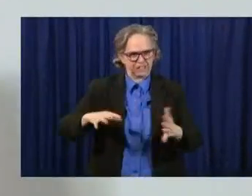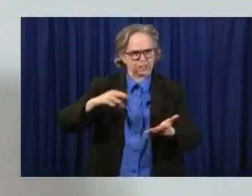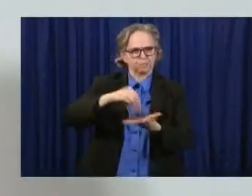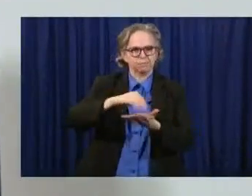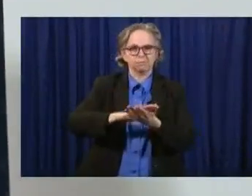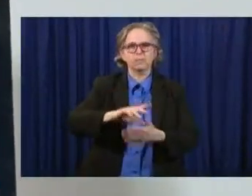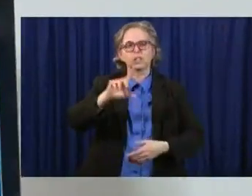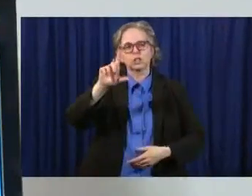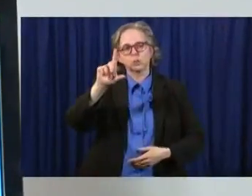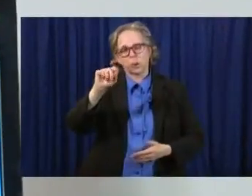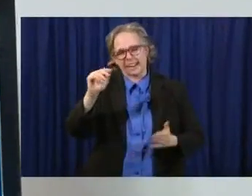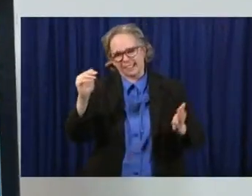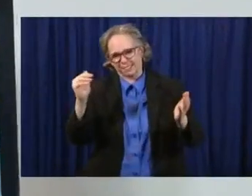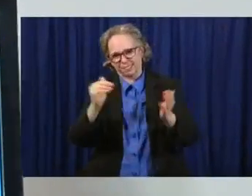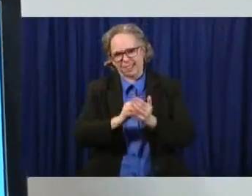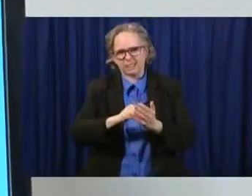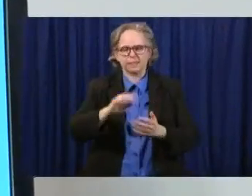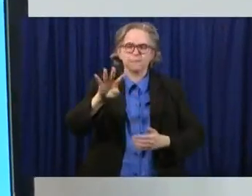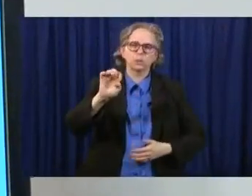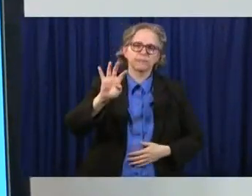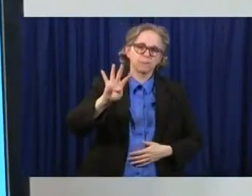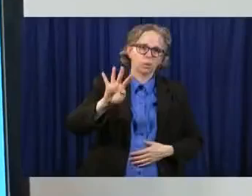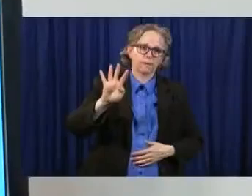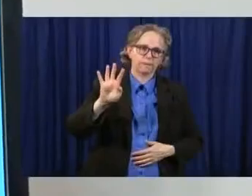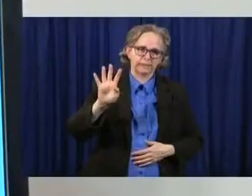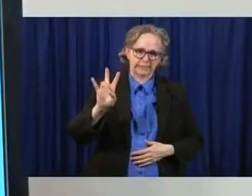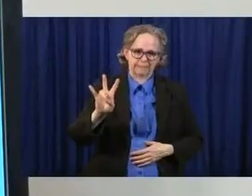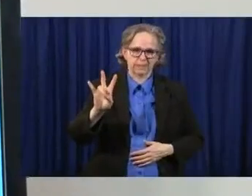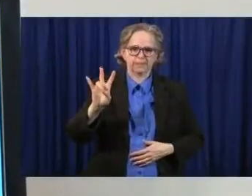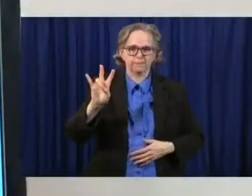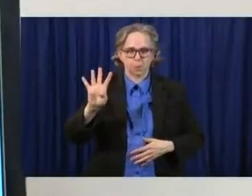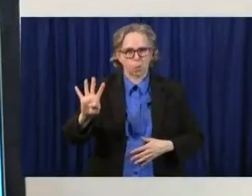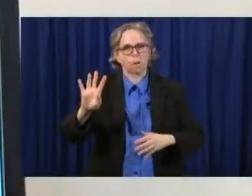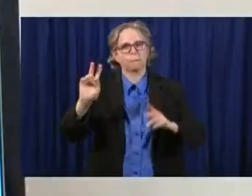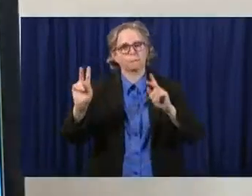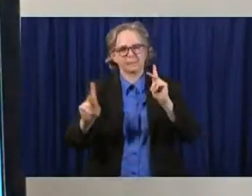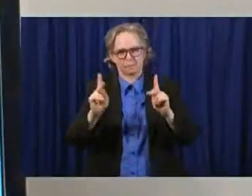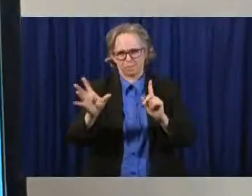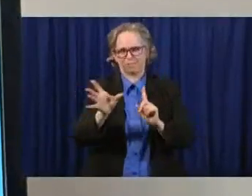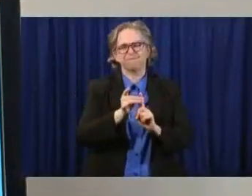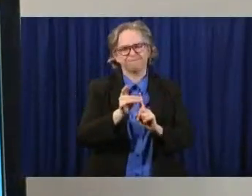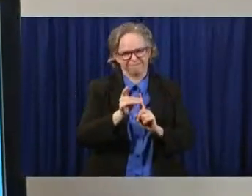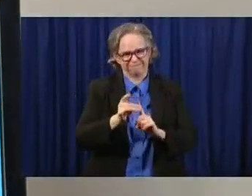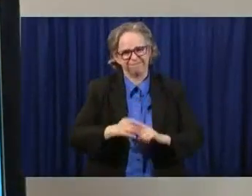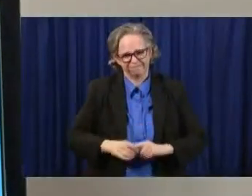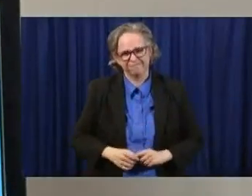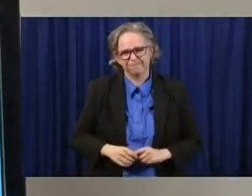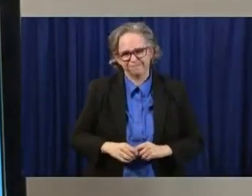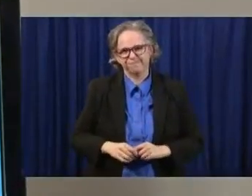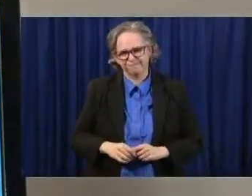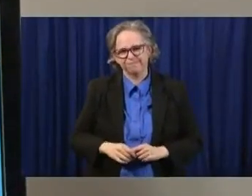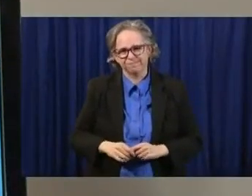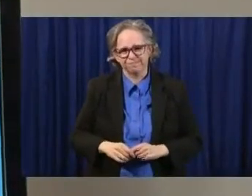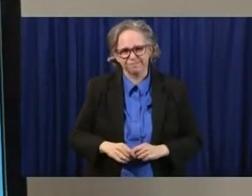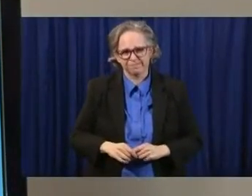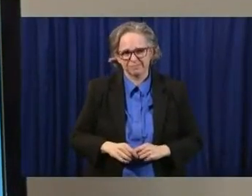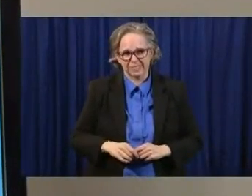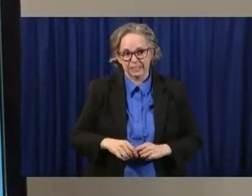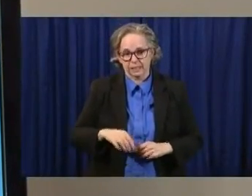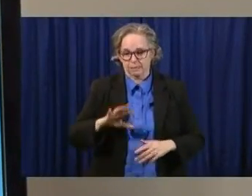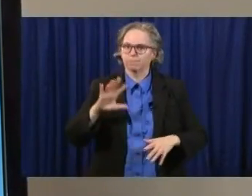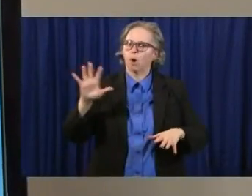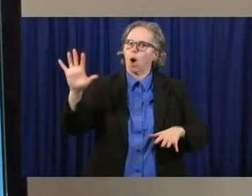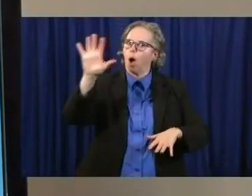,474 cases, and this is in 88 counties,